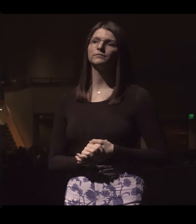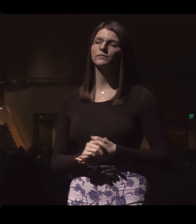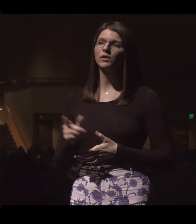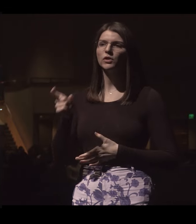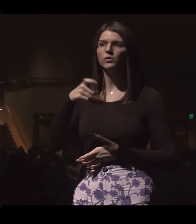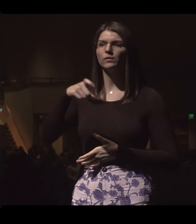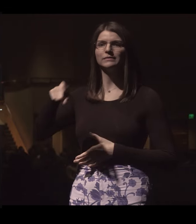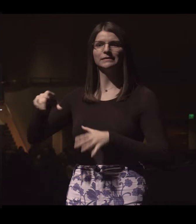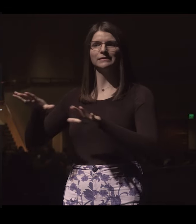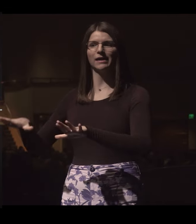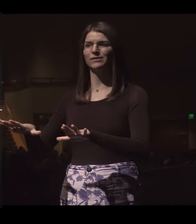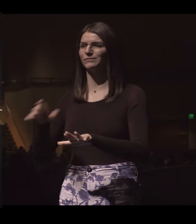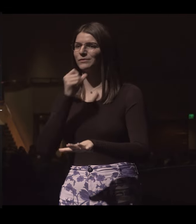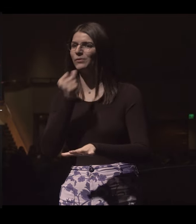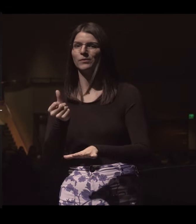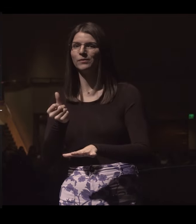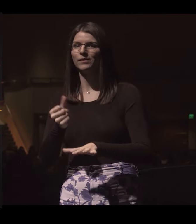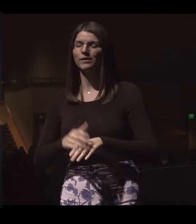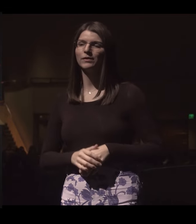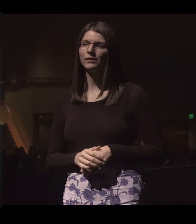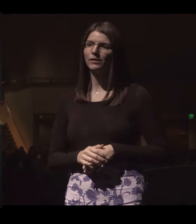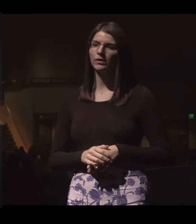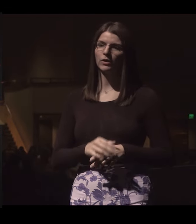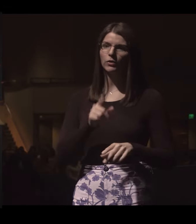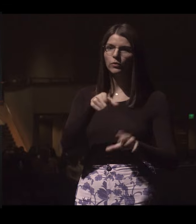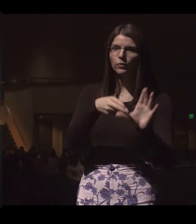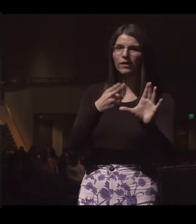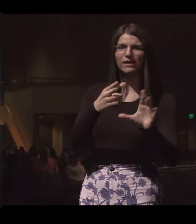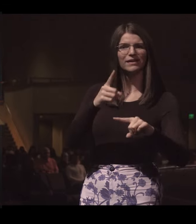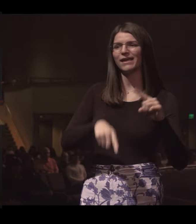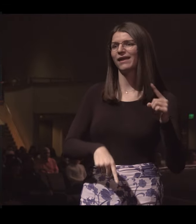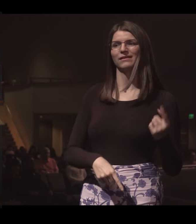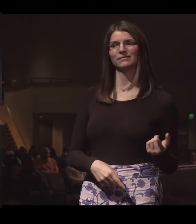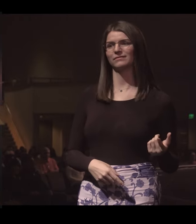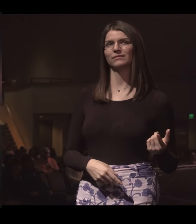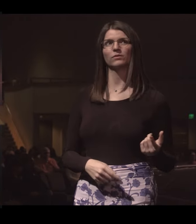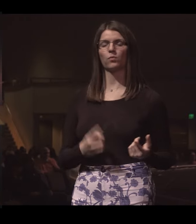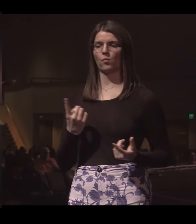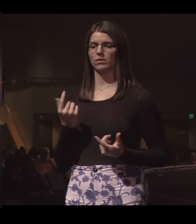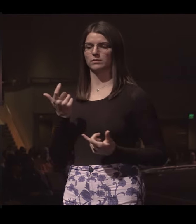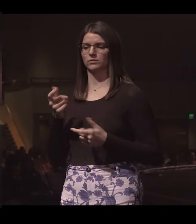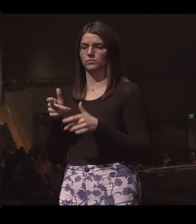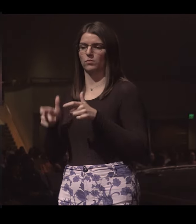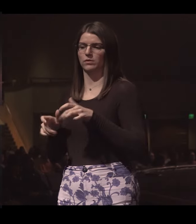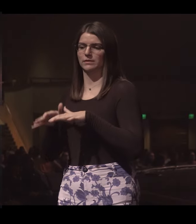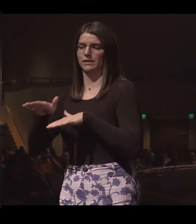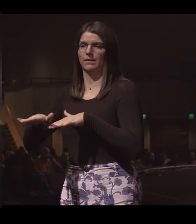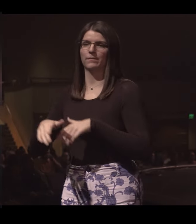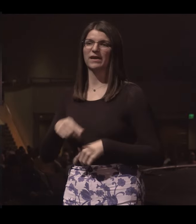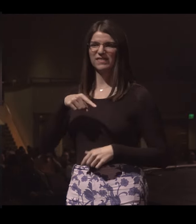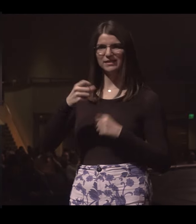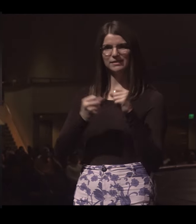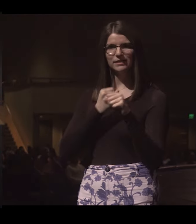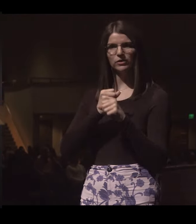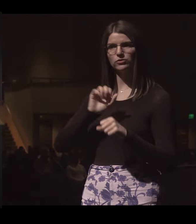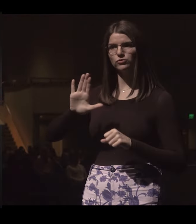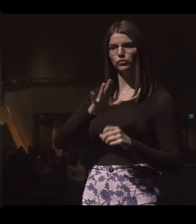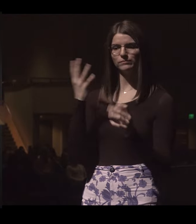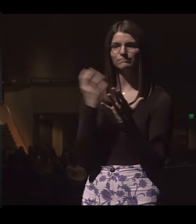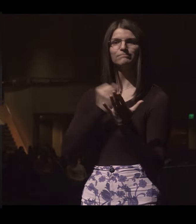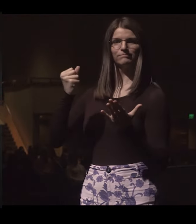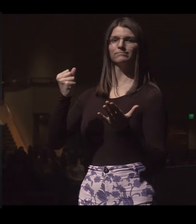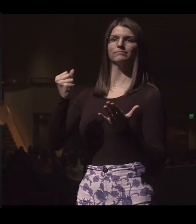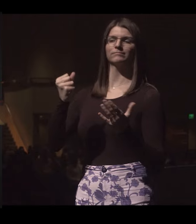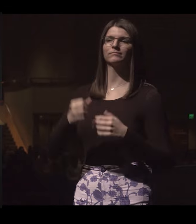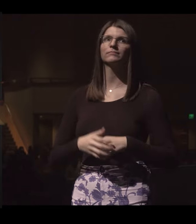You mustn't settle. You cannot quit. This year is yours for